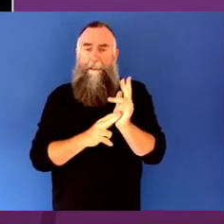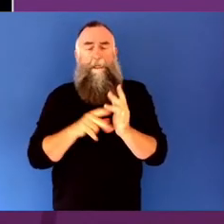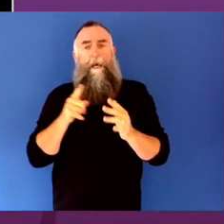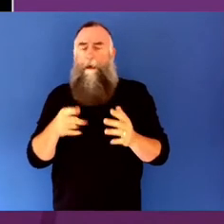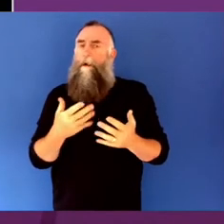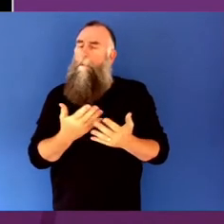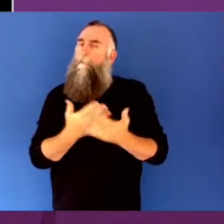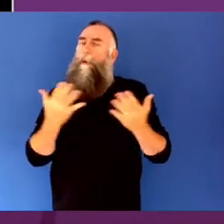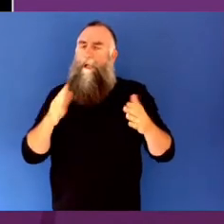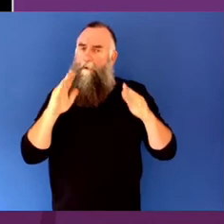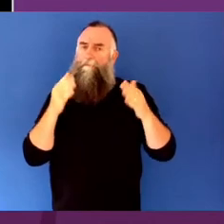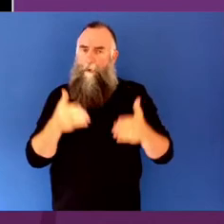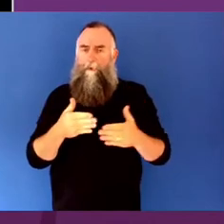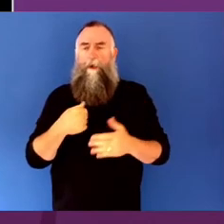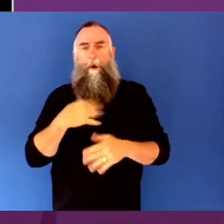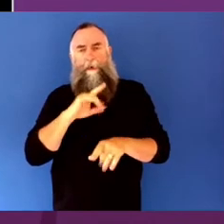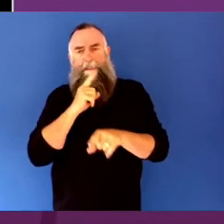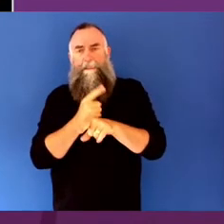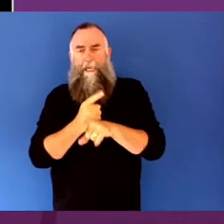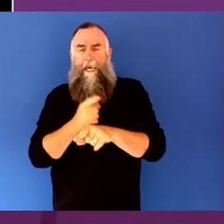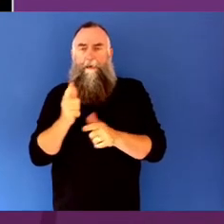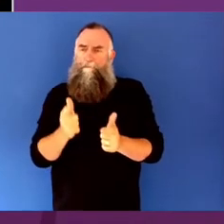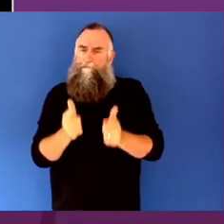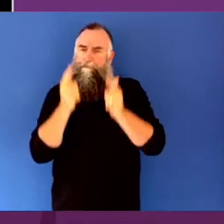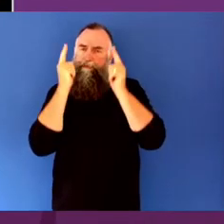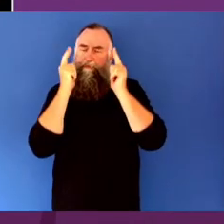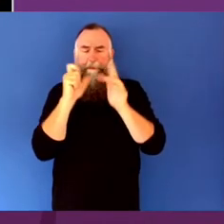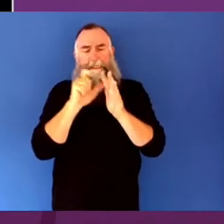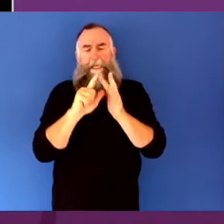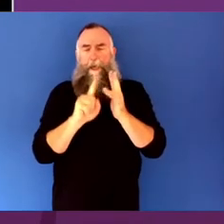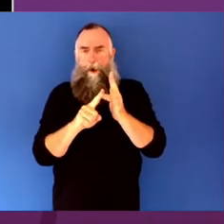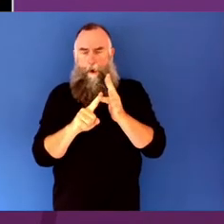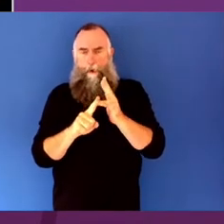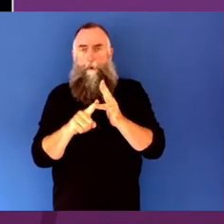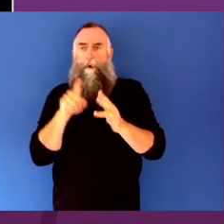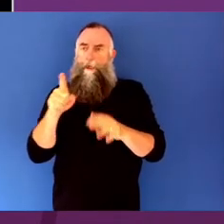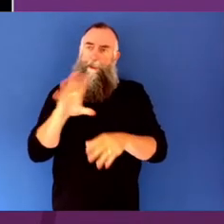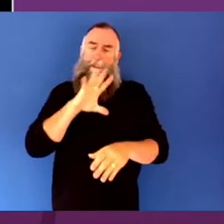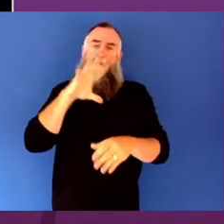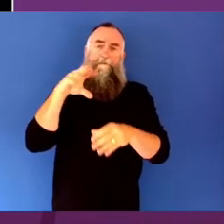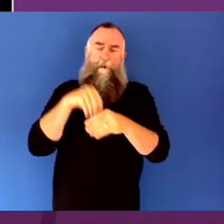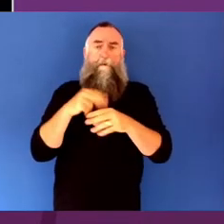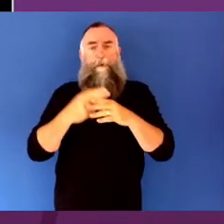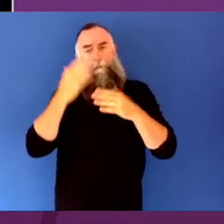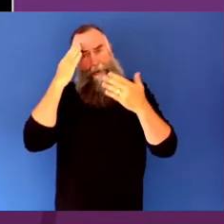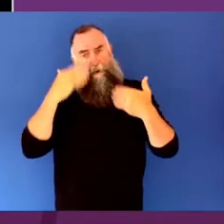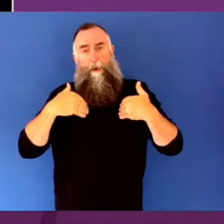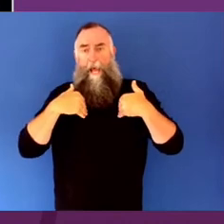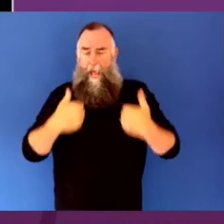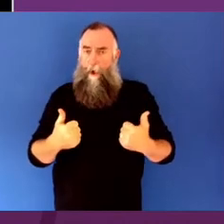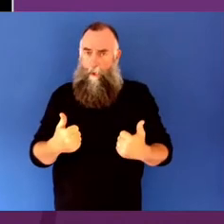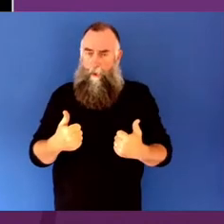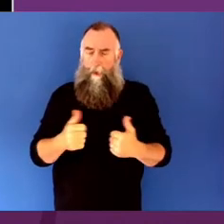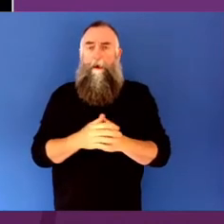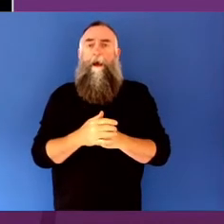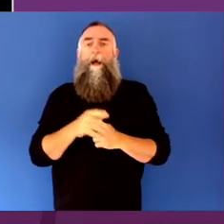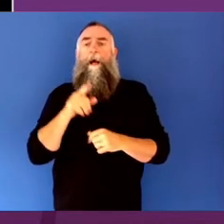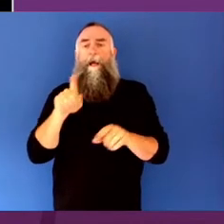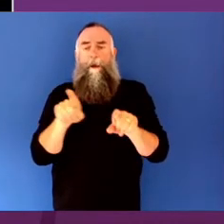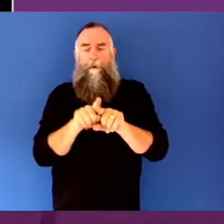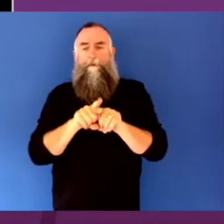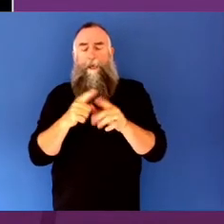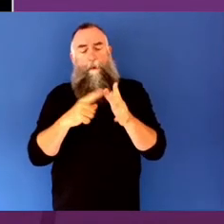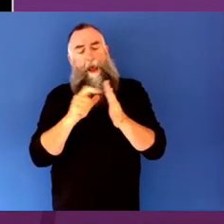Health Commission, is participating in today's forum. And, of course, I also want to acknowledge Adrian Collette,